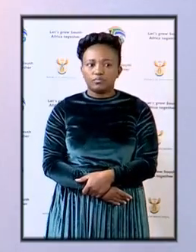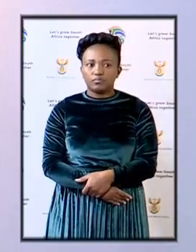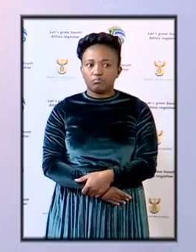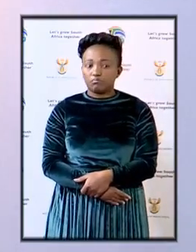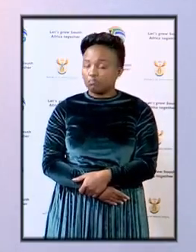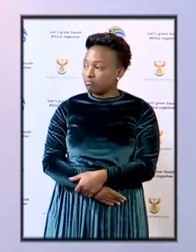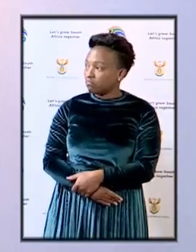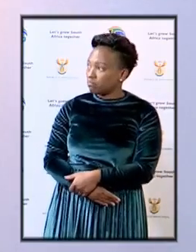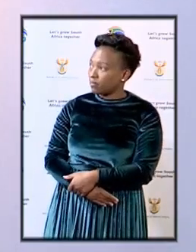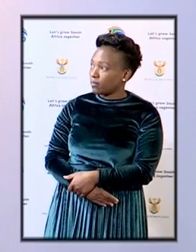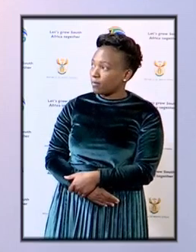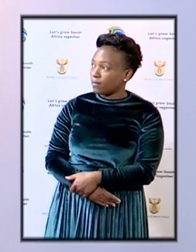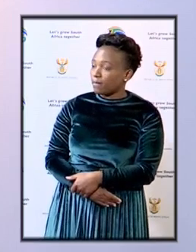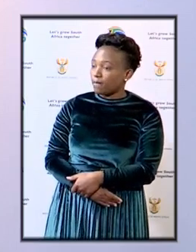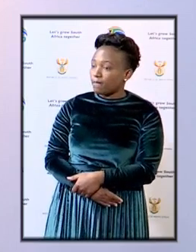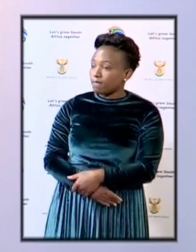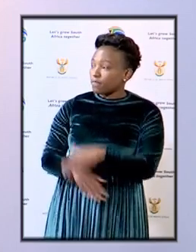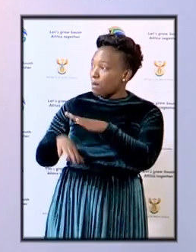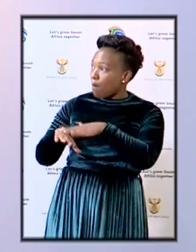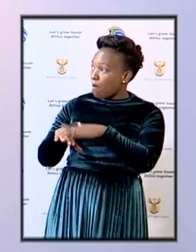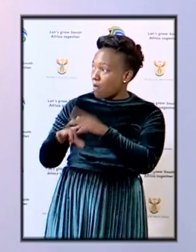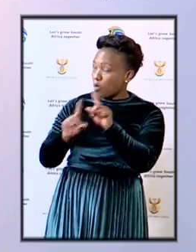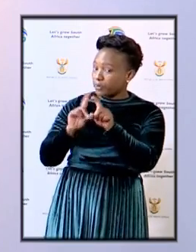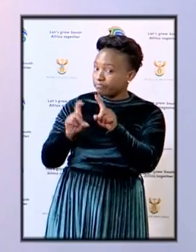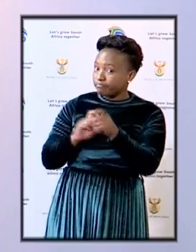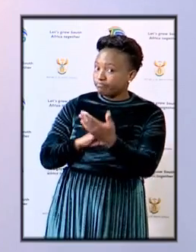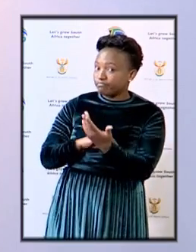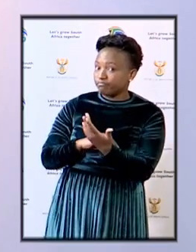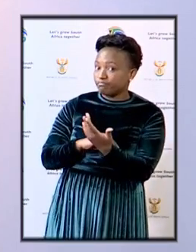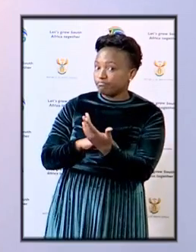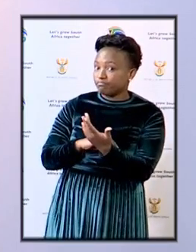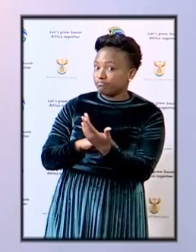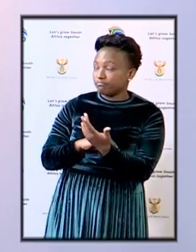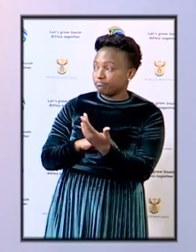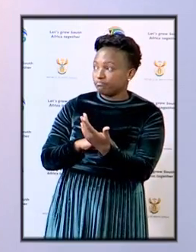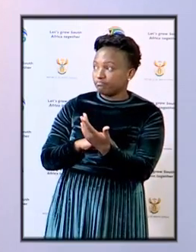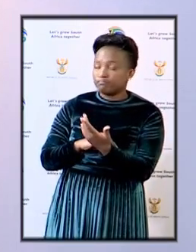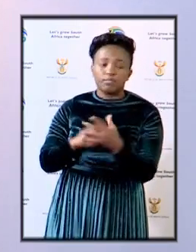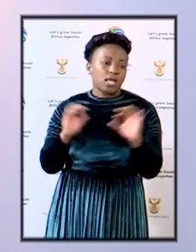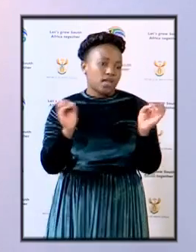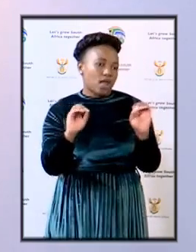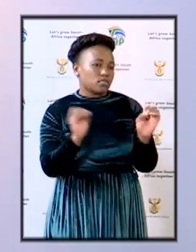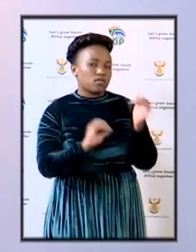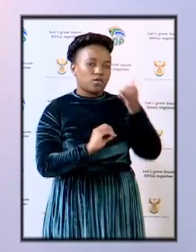do we do we still have another question from the technicians